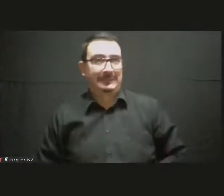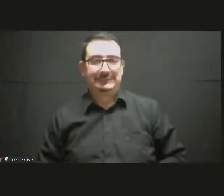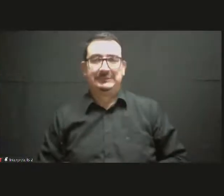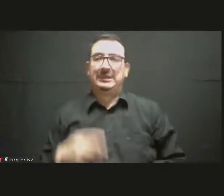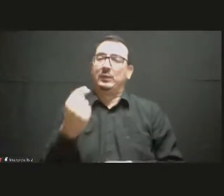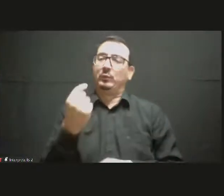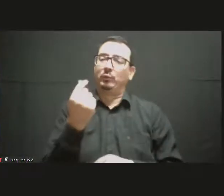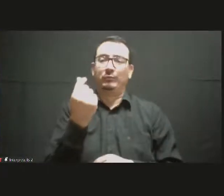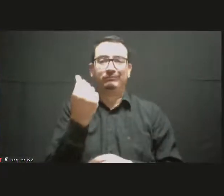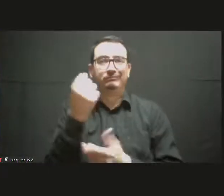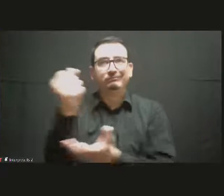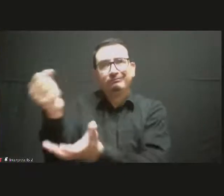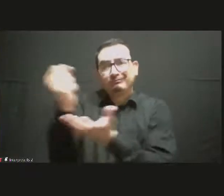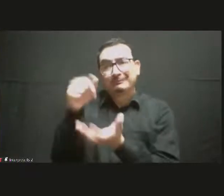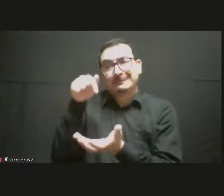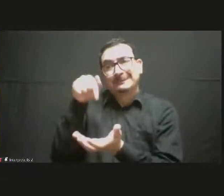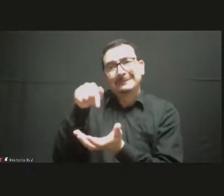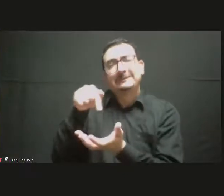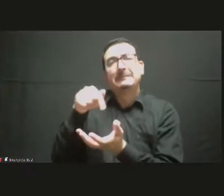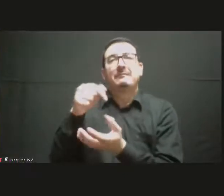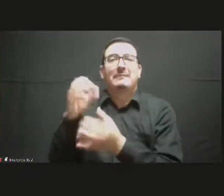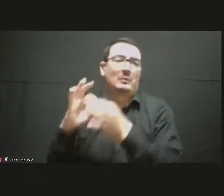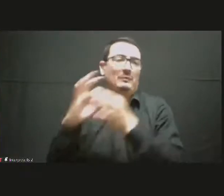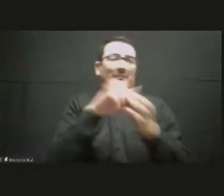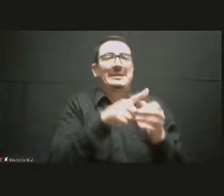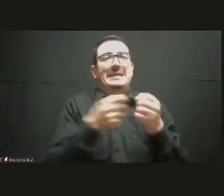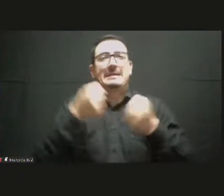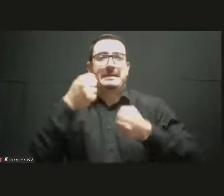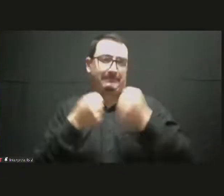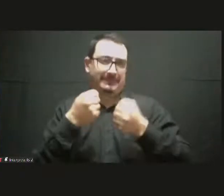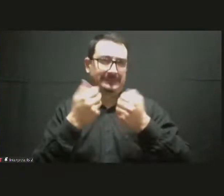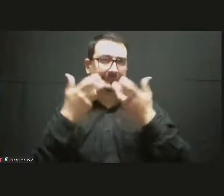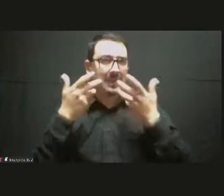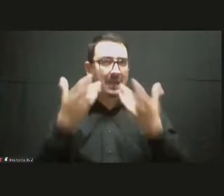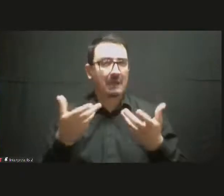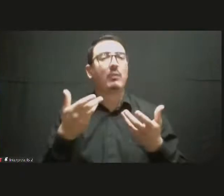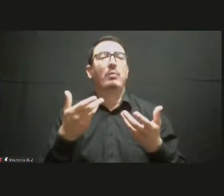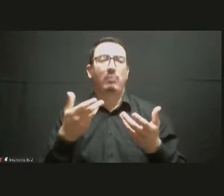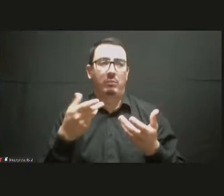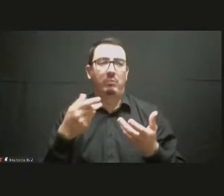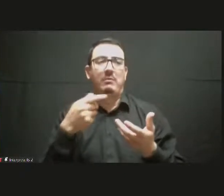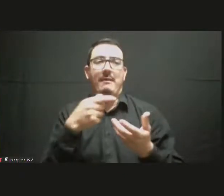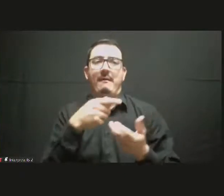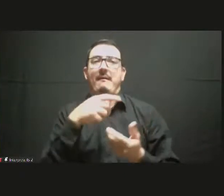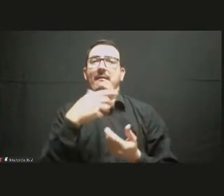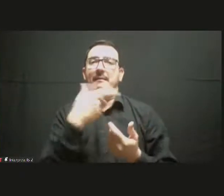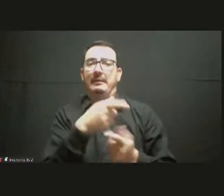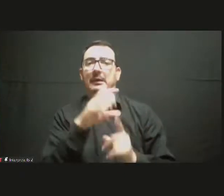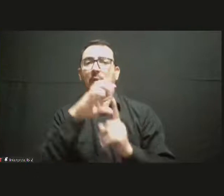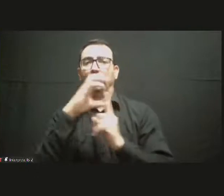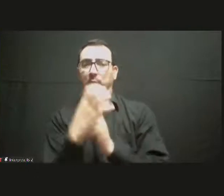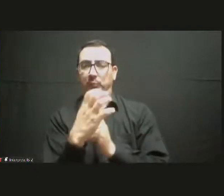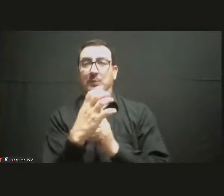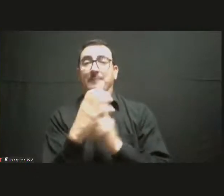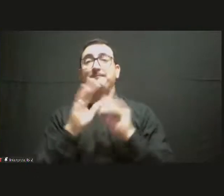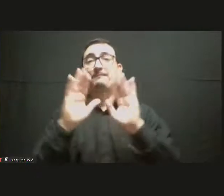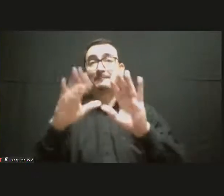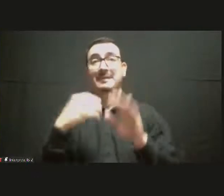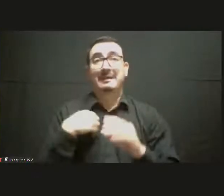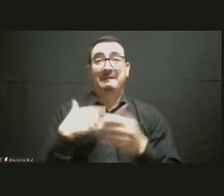upon that. Let me close by just highlighting what we actually do, German Development Corporation.